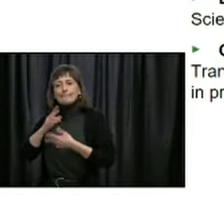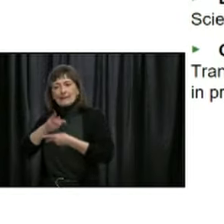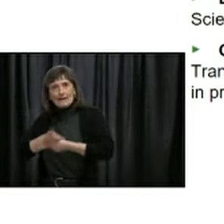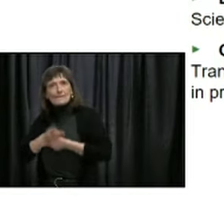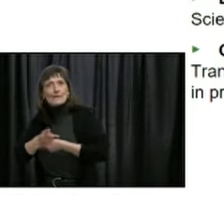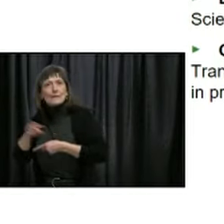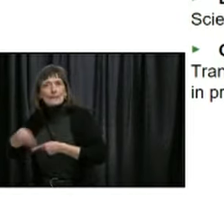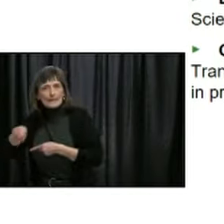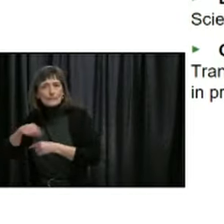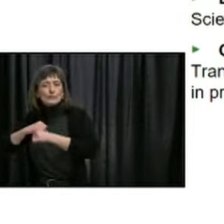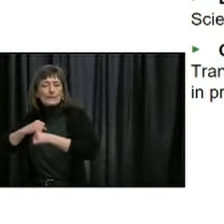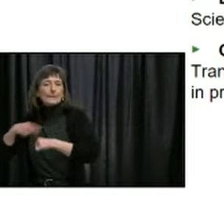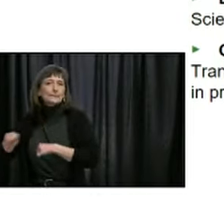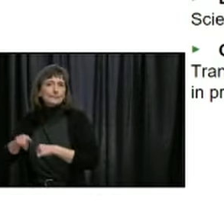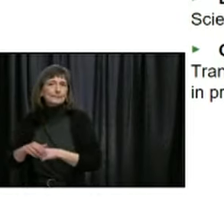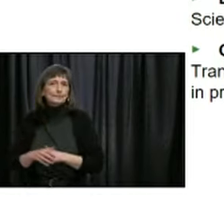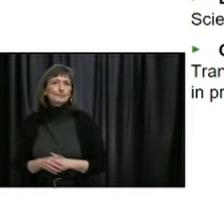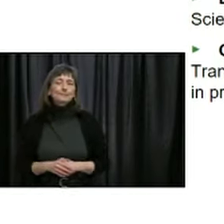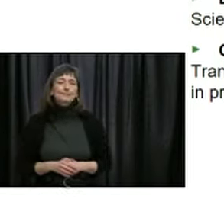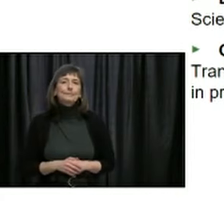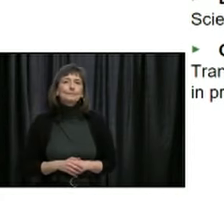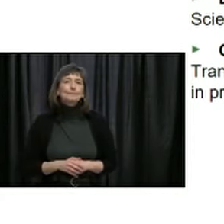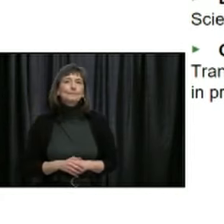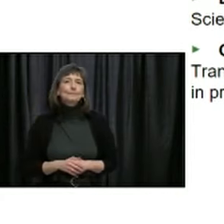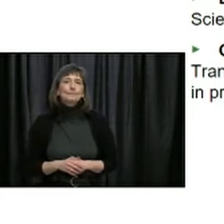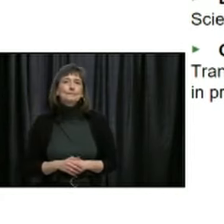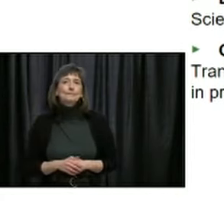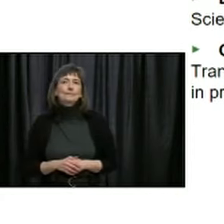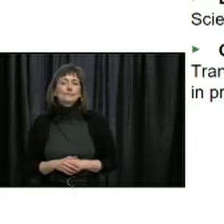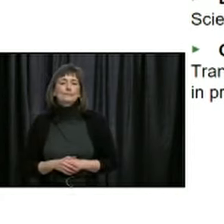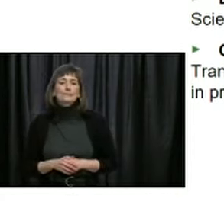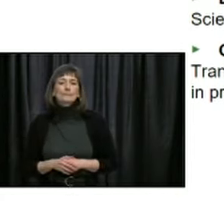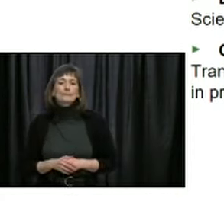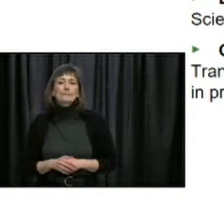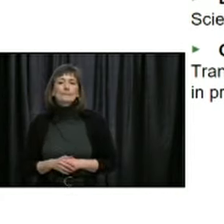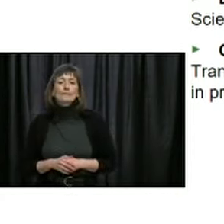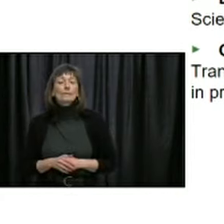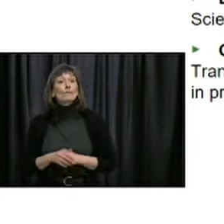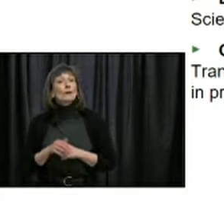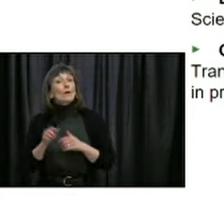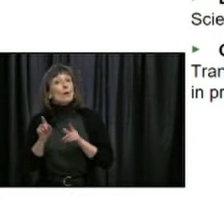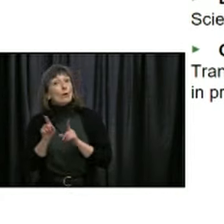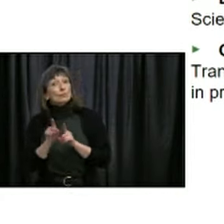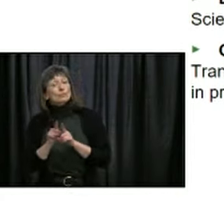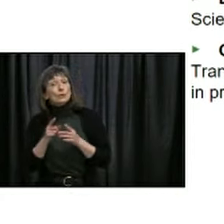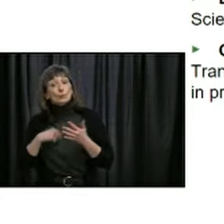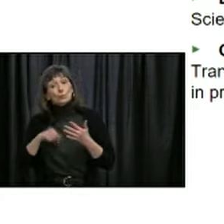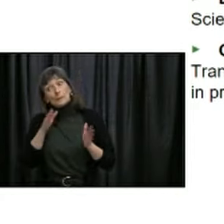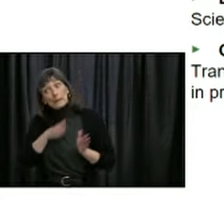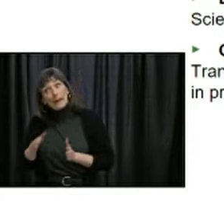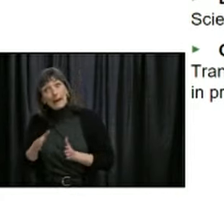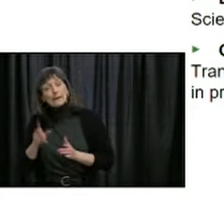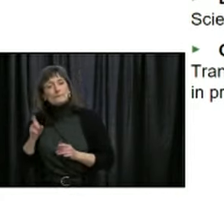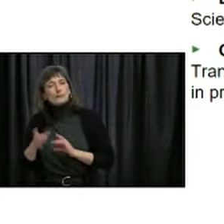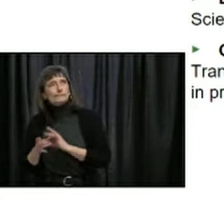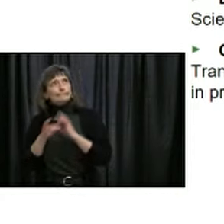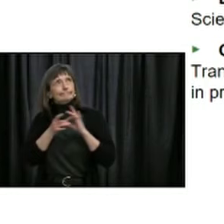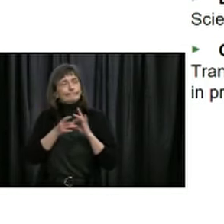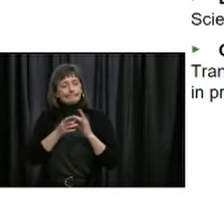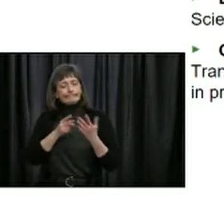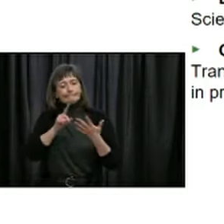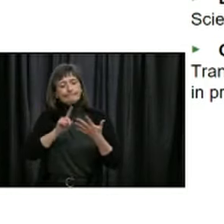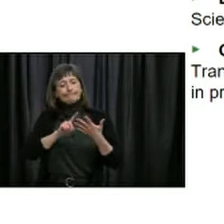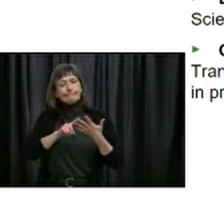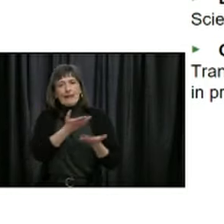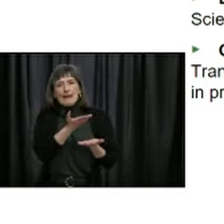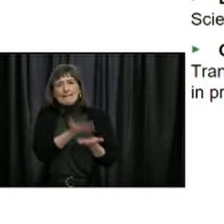measures. We also need to make sure that our actions are based in good scientific